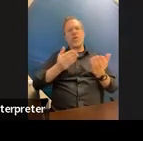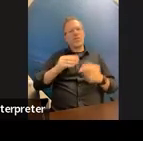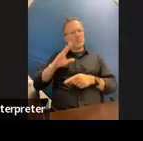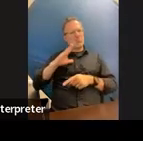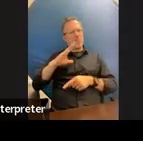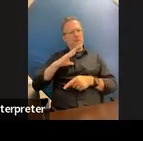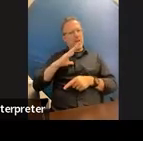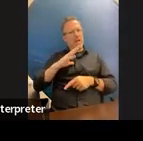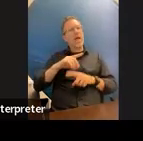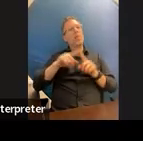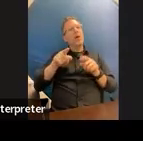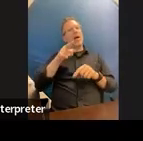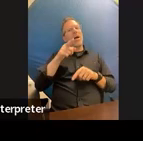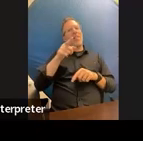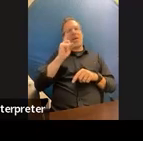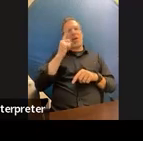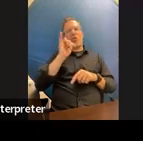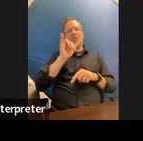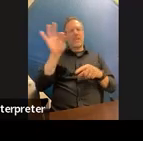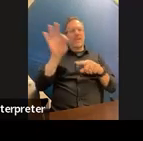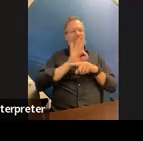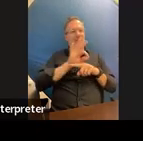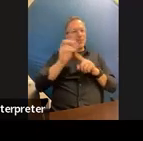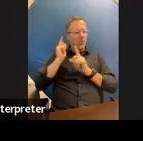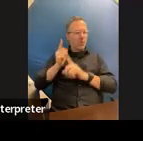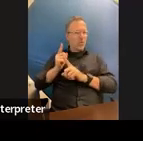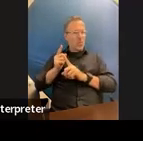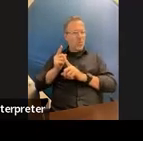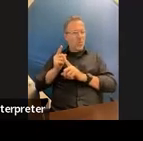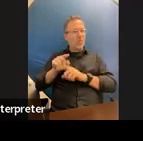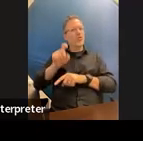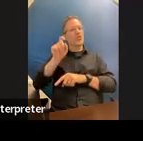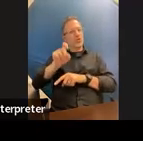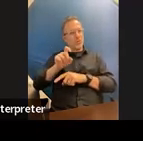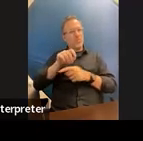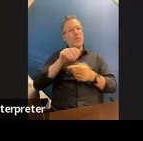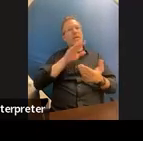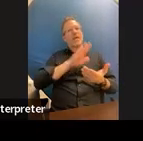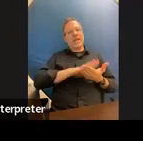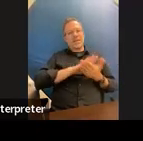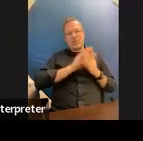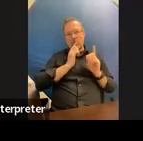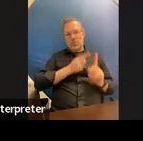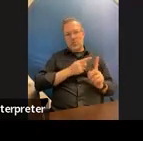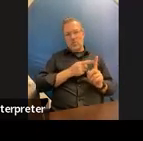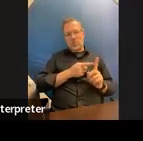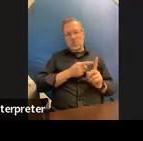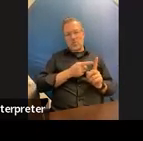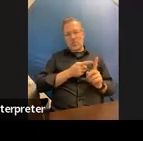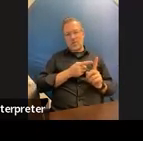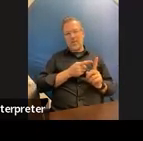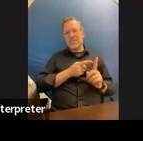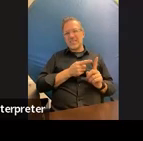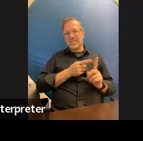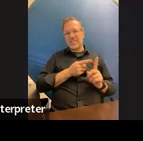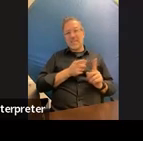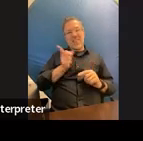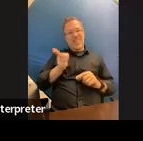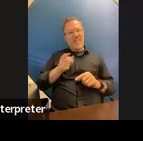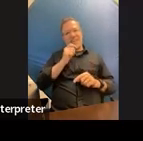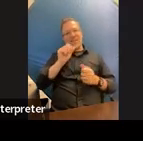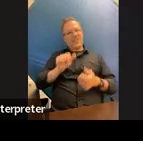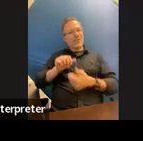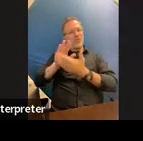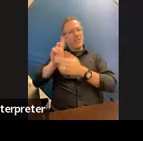goal instead of an academic goal and that kind of doesn't address the disability right you've